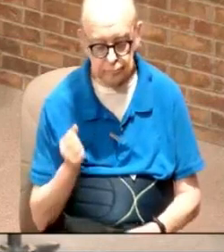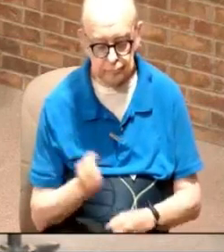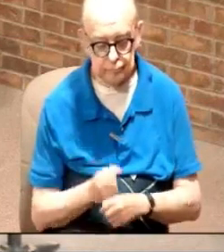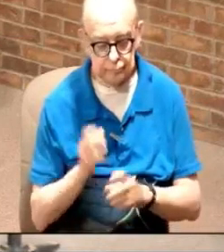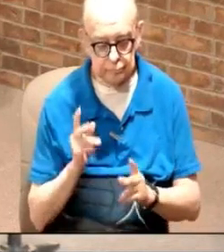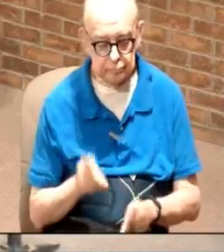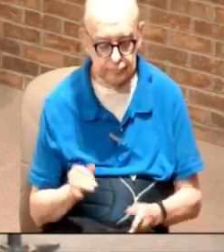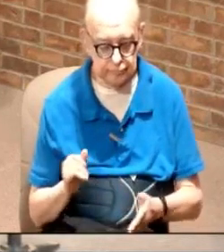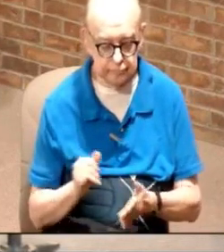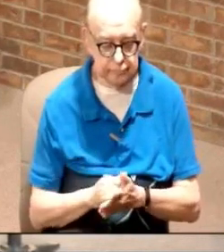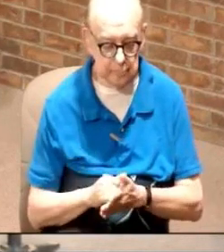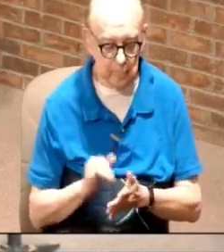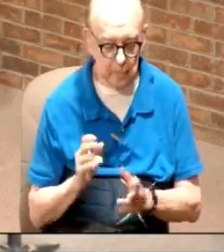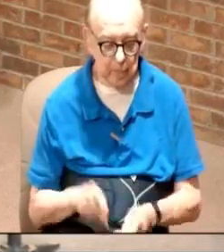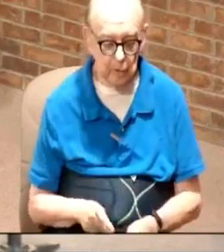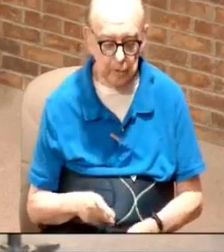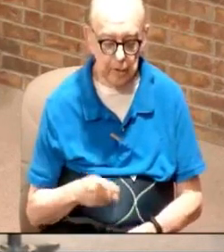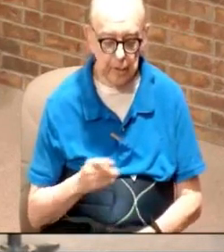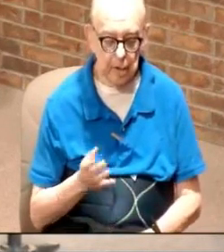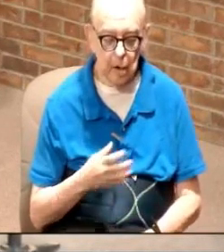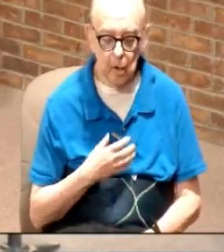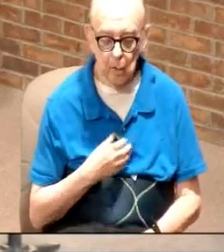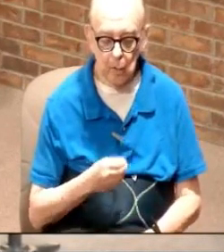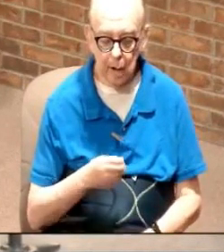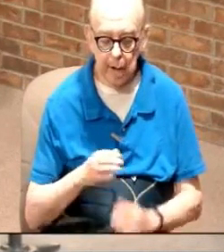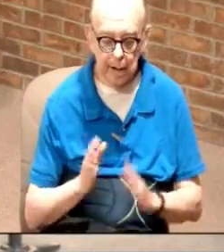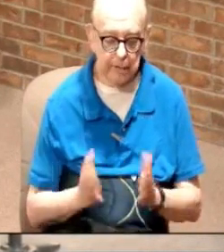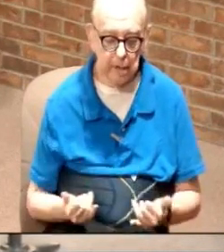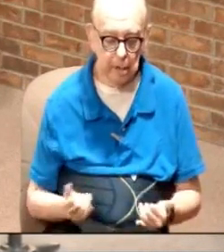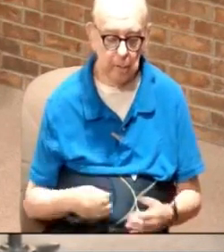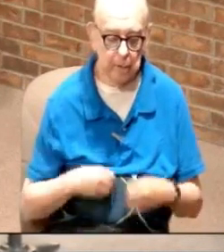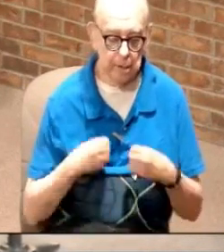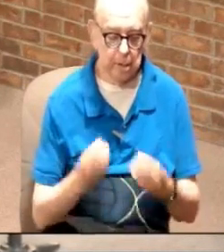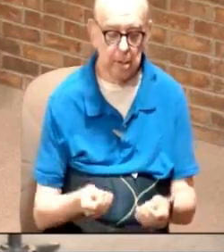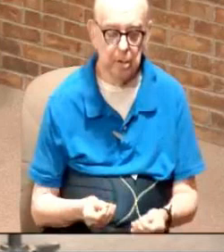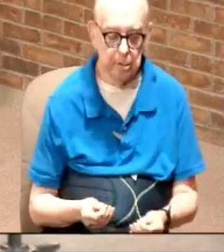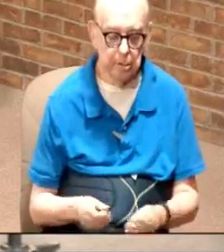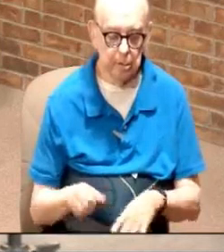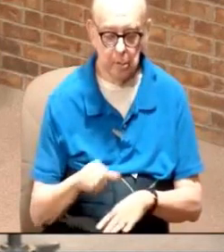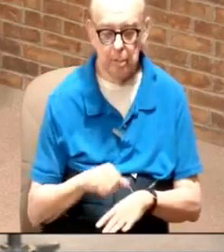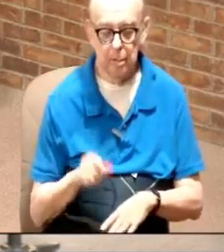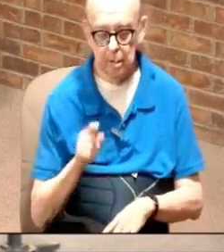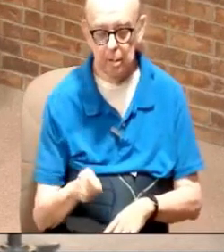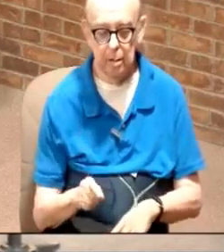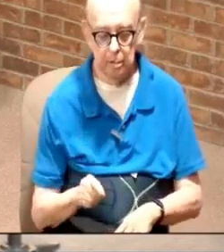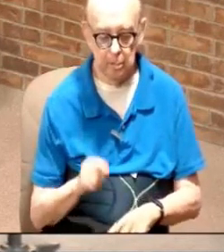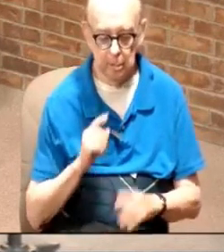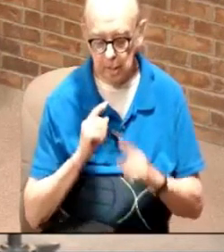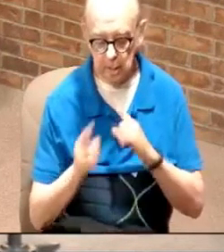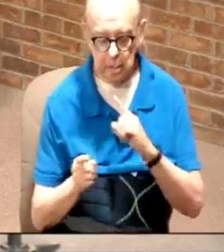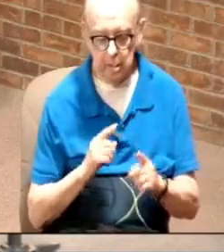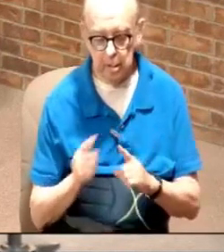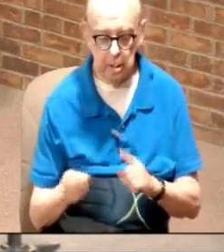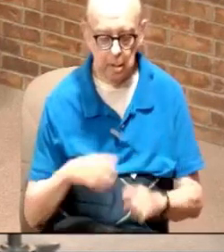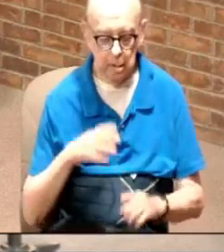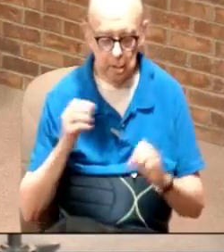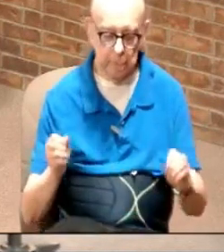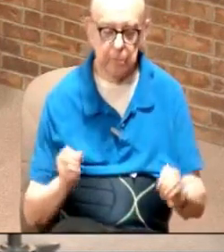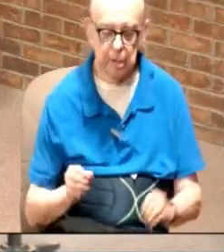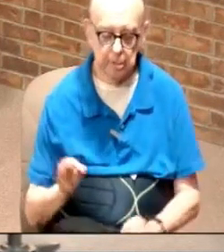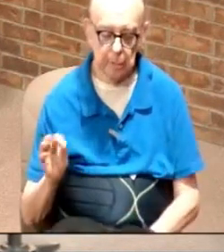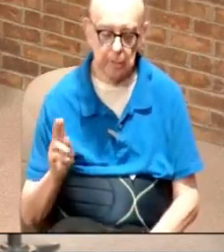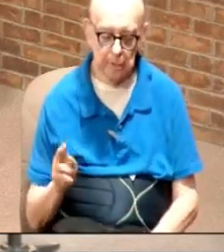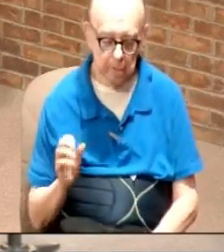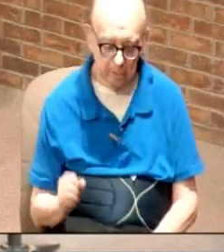person than that person that's in the White House right now, so here's what I'm going to do. I'm going to anoint you and declare you the president of the